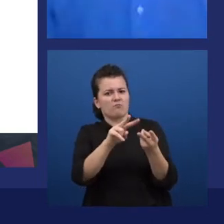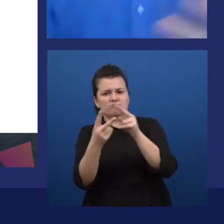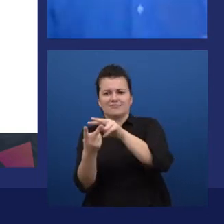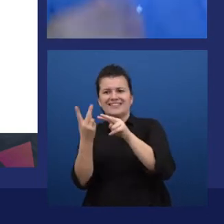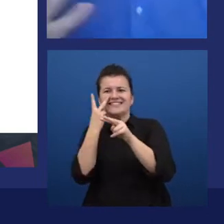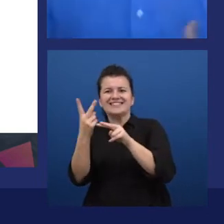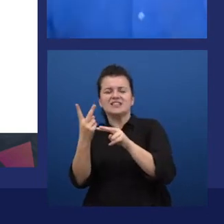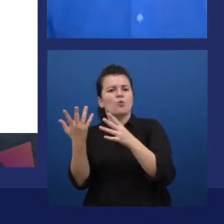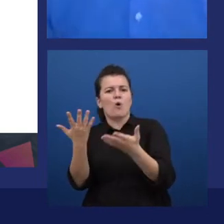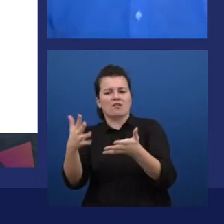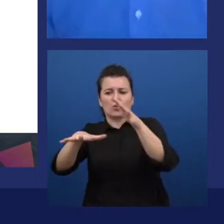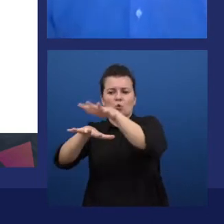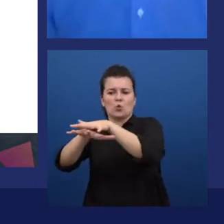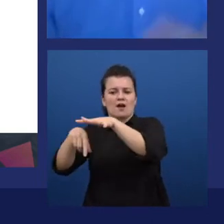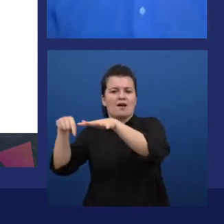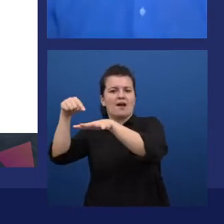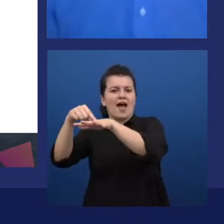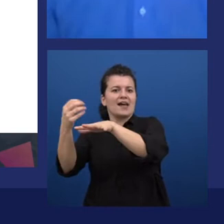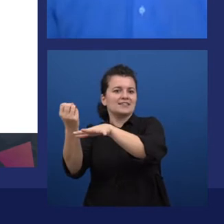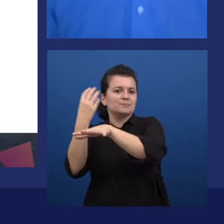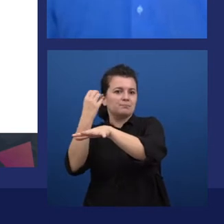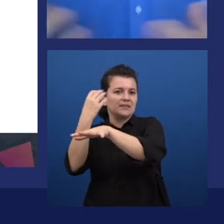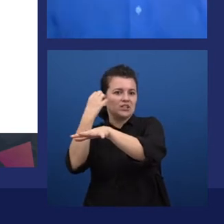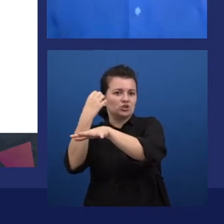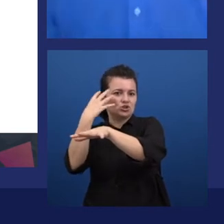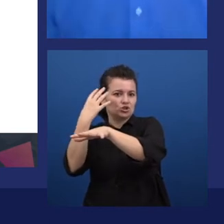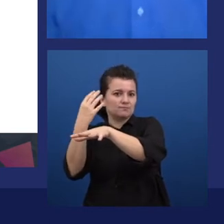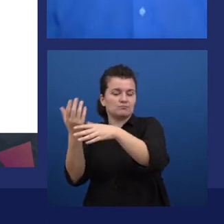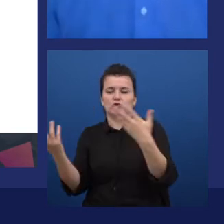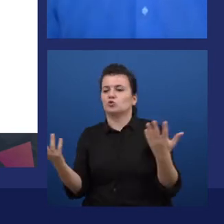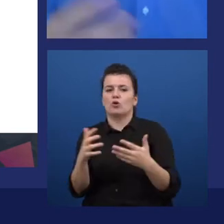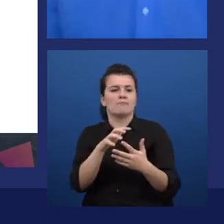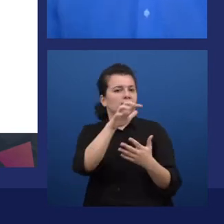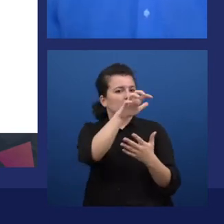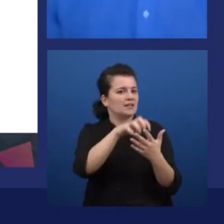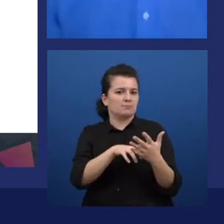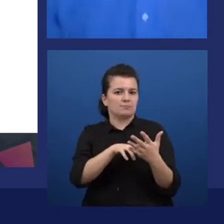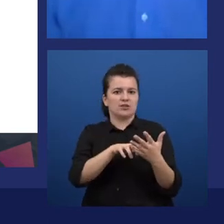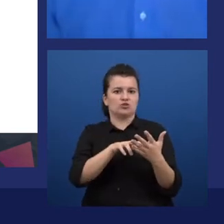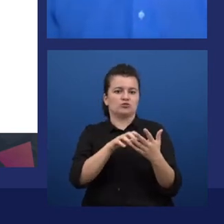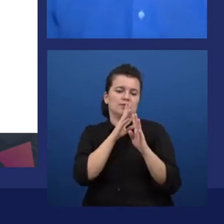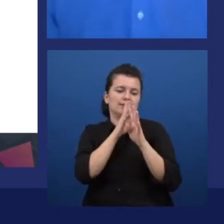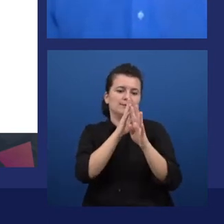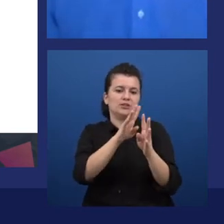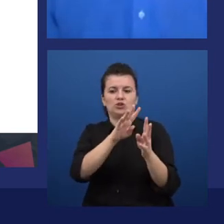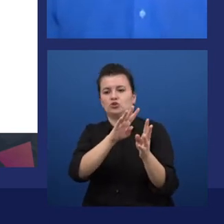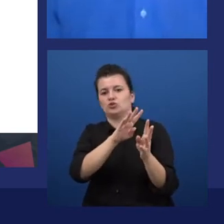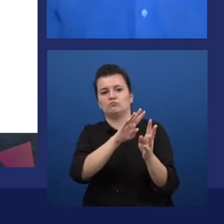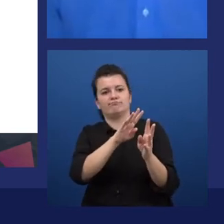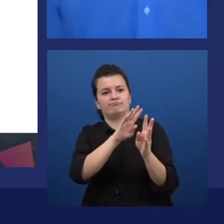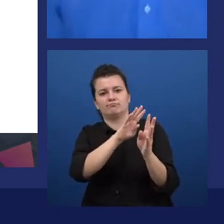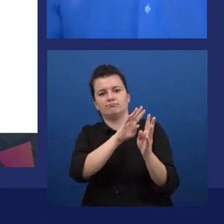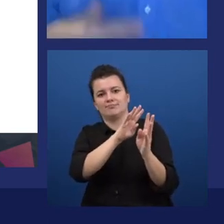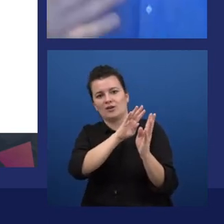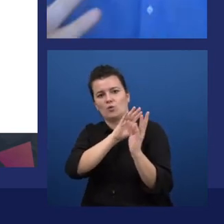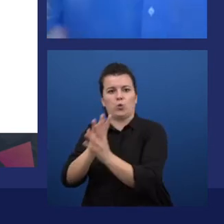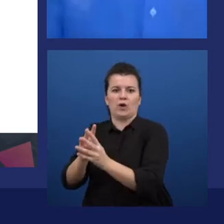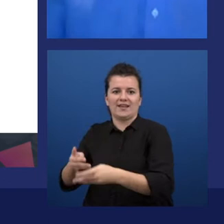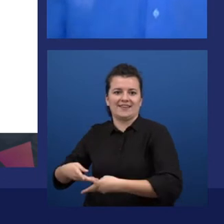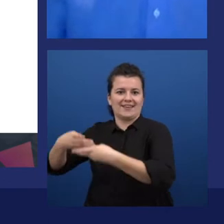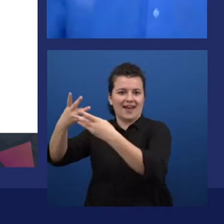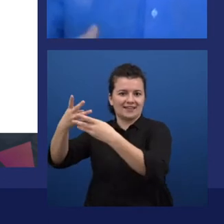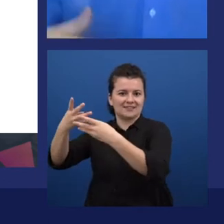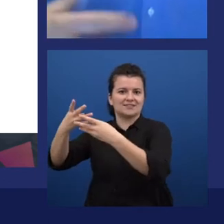which has, again, different flavors, speech-to-text, text-to-speech, speech-translation, and speaker recognition. So